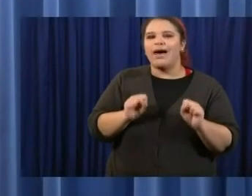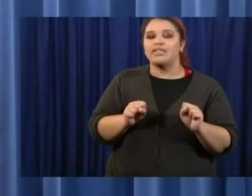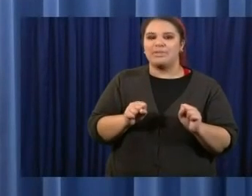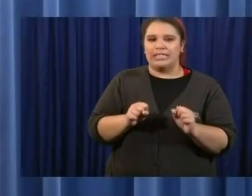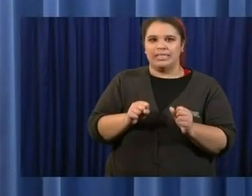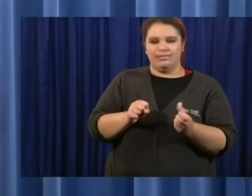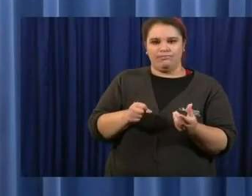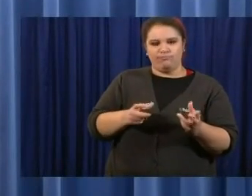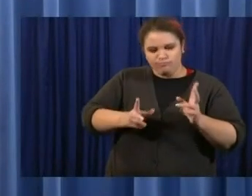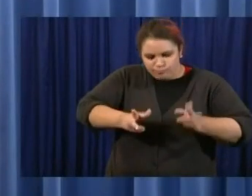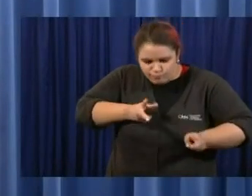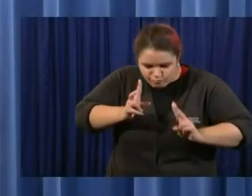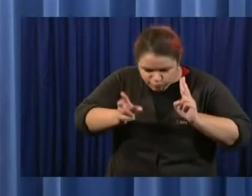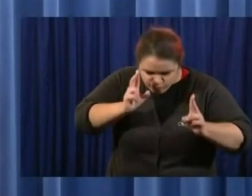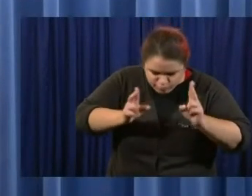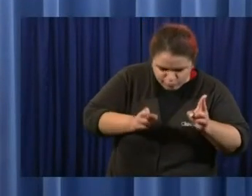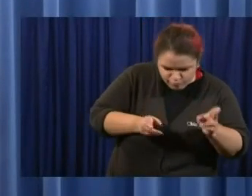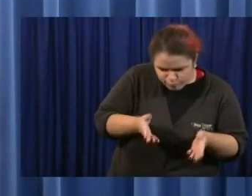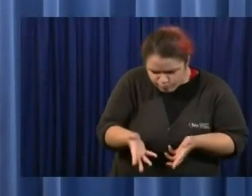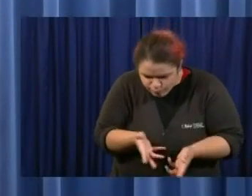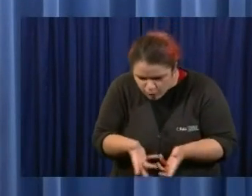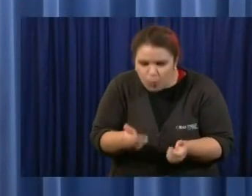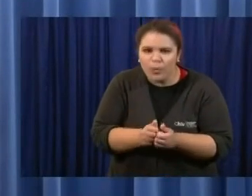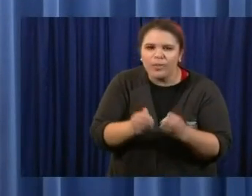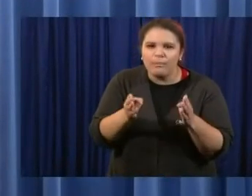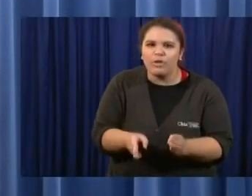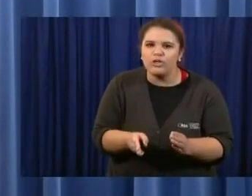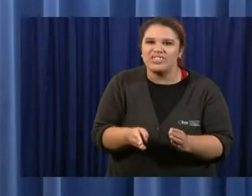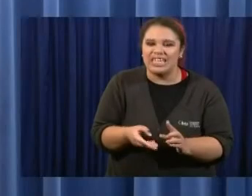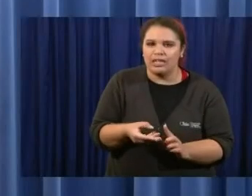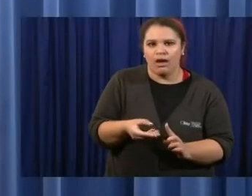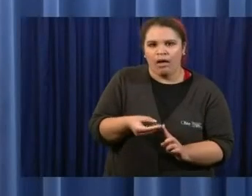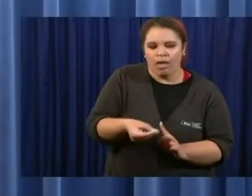COVID on these groups? And also will the proceedings be public?